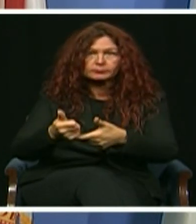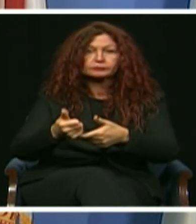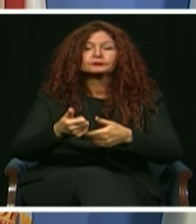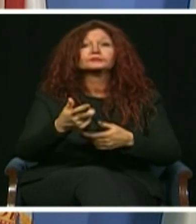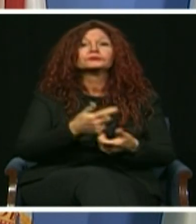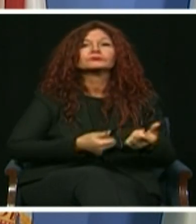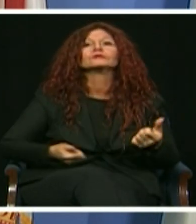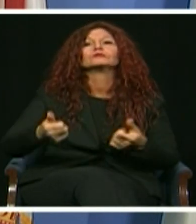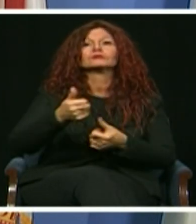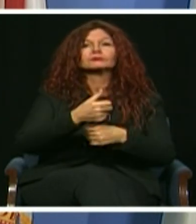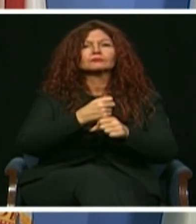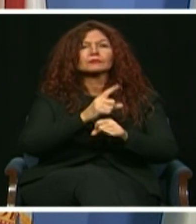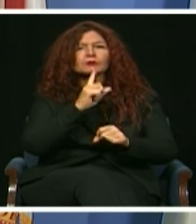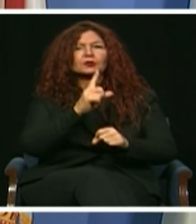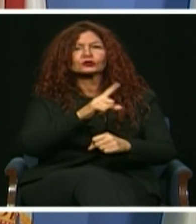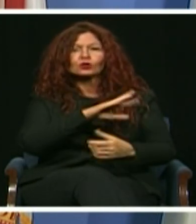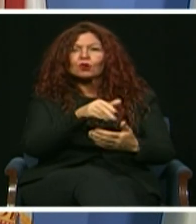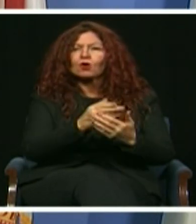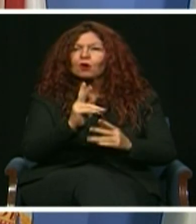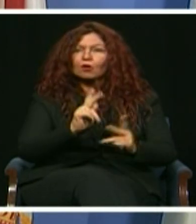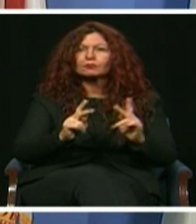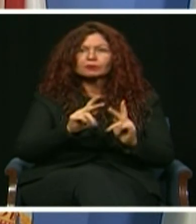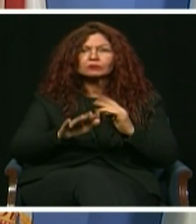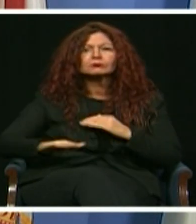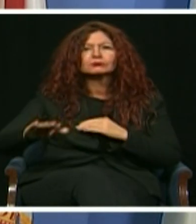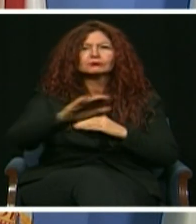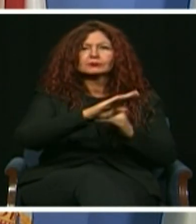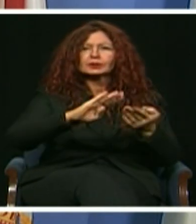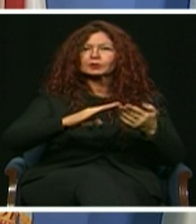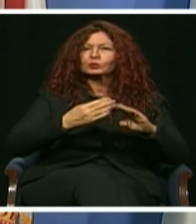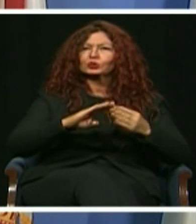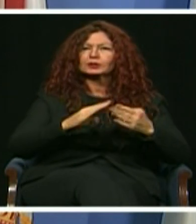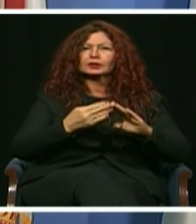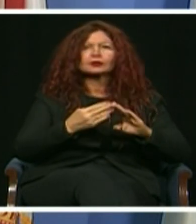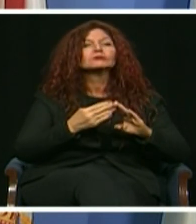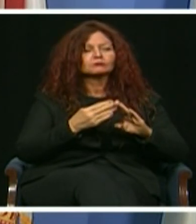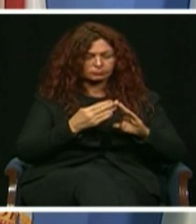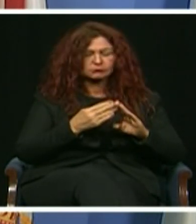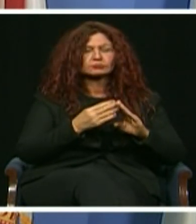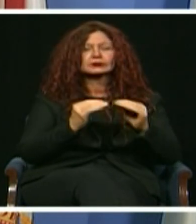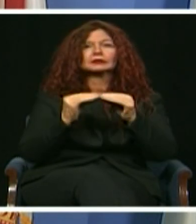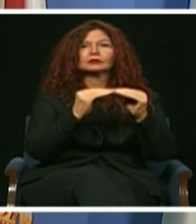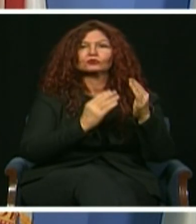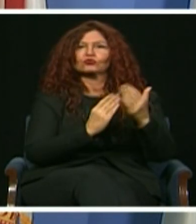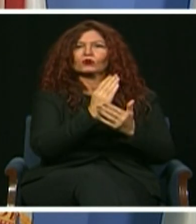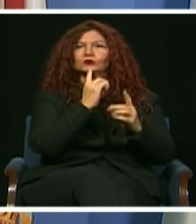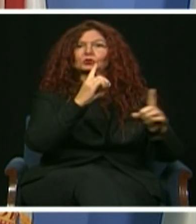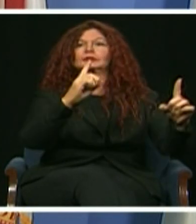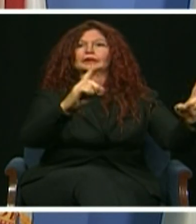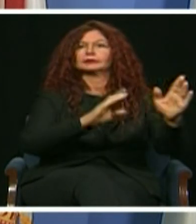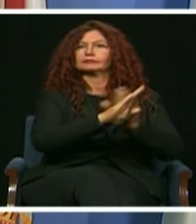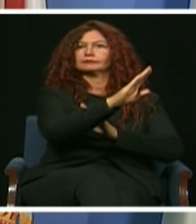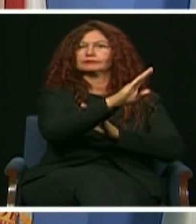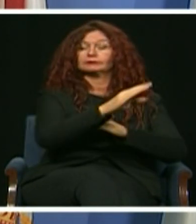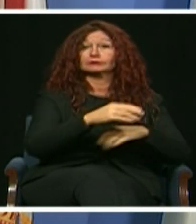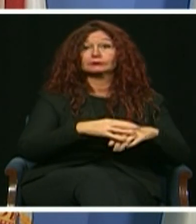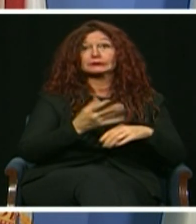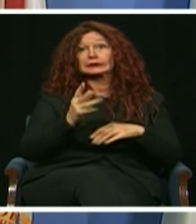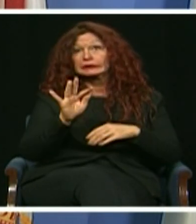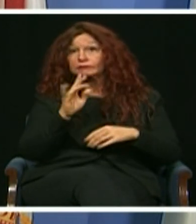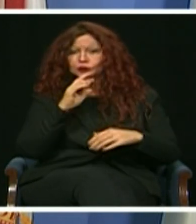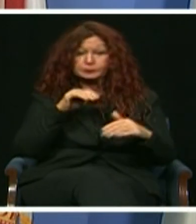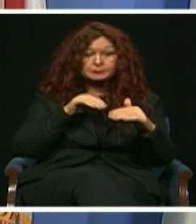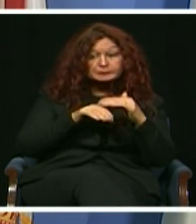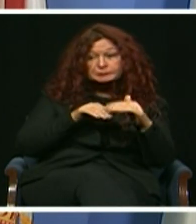will lead the work to make sure our community has no wrong door, meaning that no matter your point of entry into county service delivery,